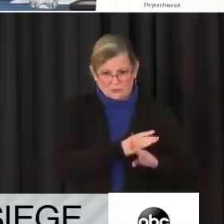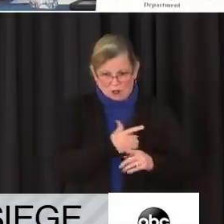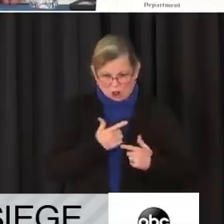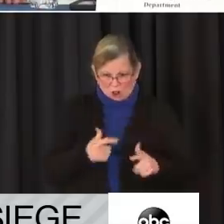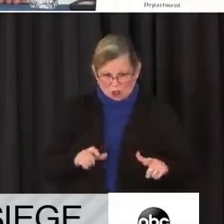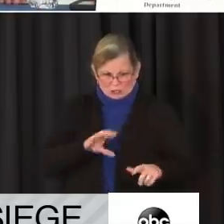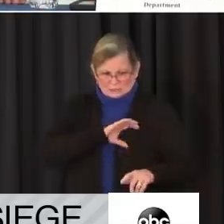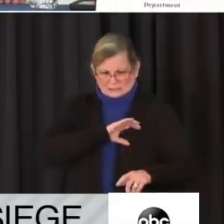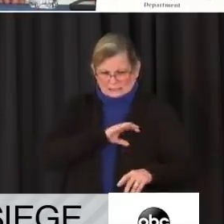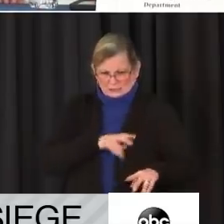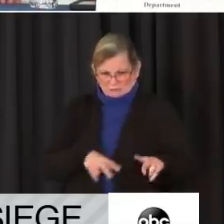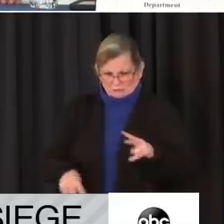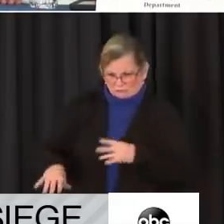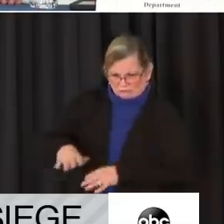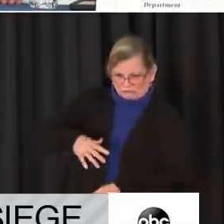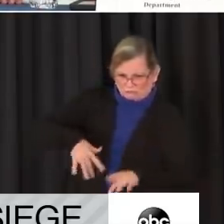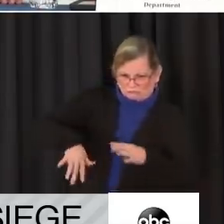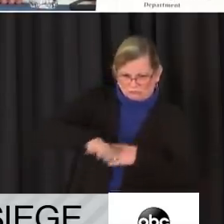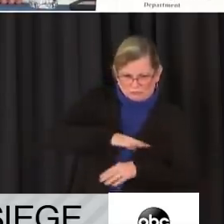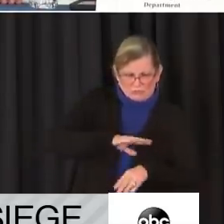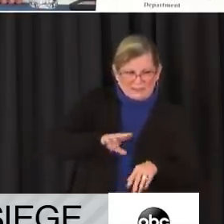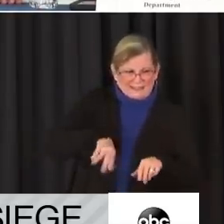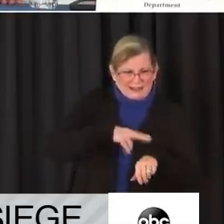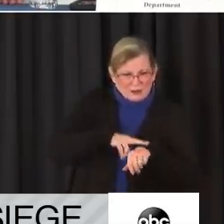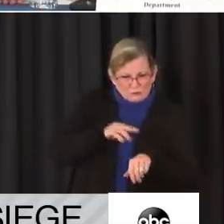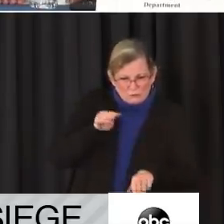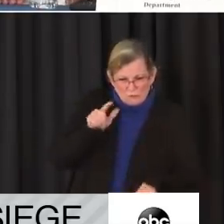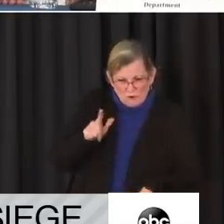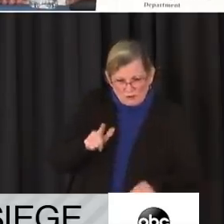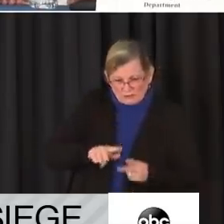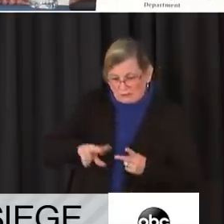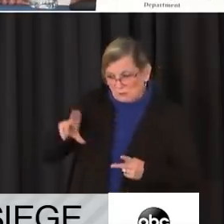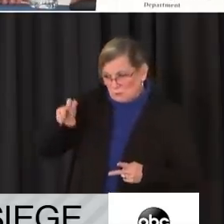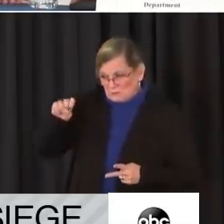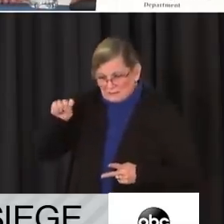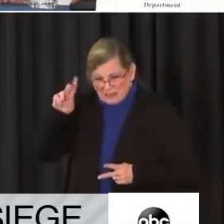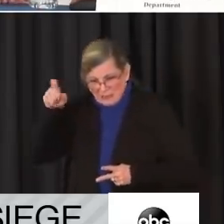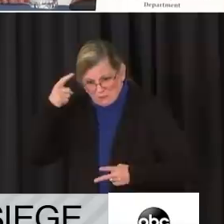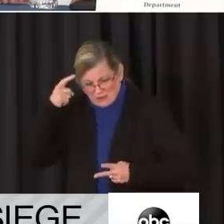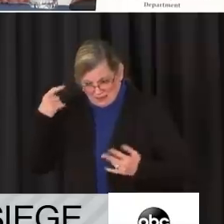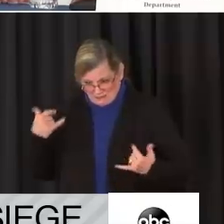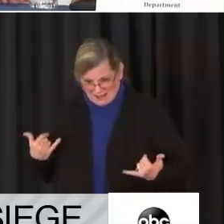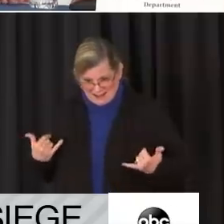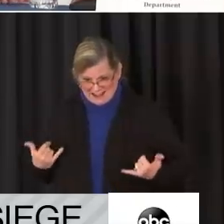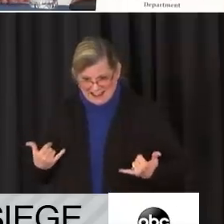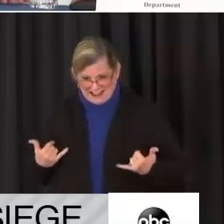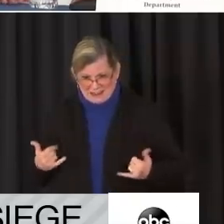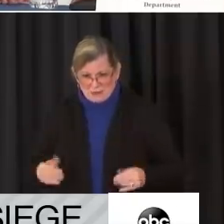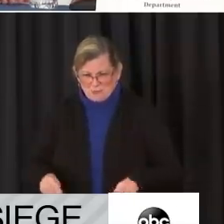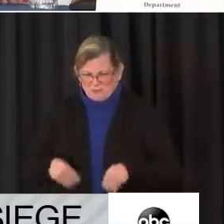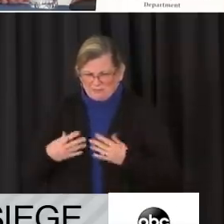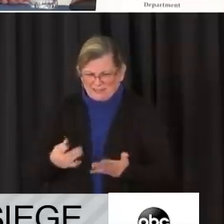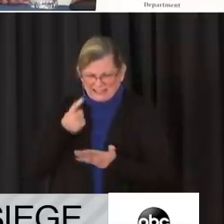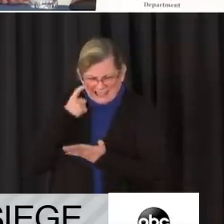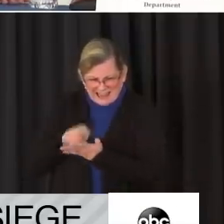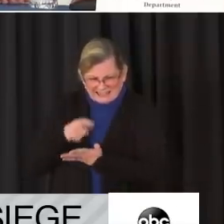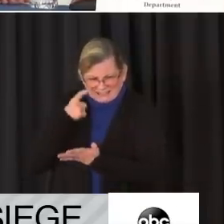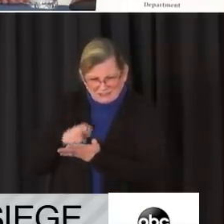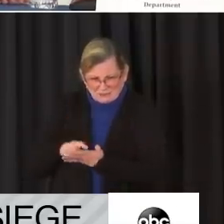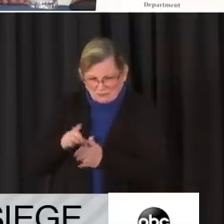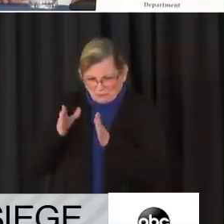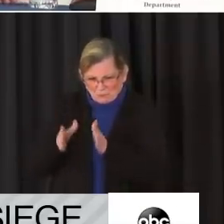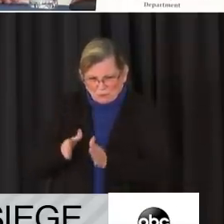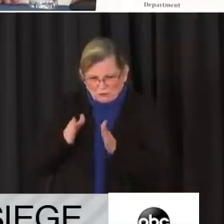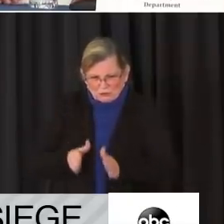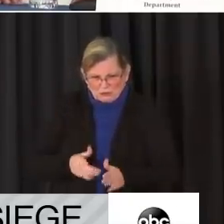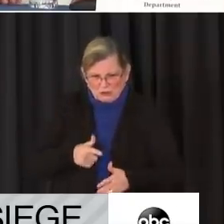in and around the National Mall and U.S. Capitol. Now, I would like to take this opportunity to provide the identities of